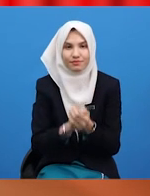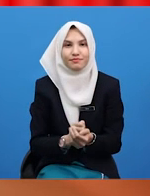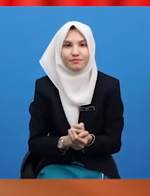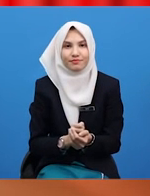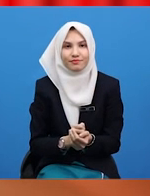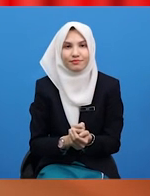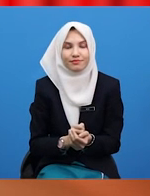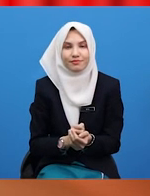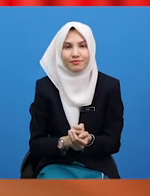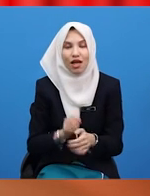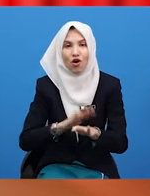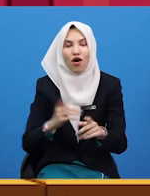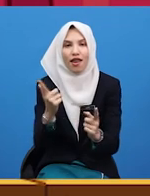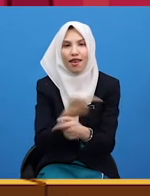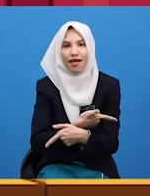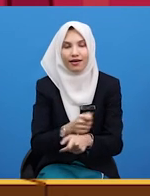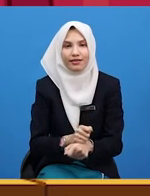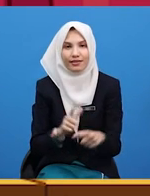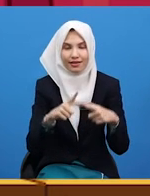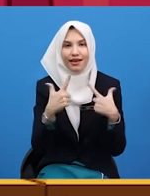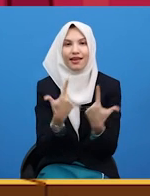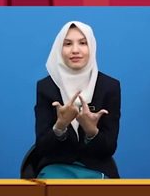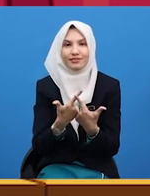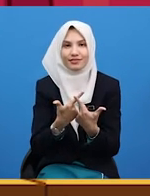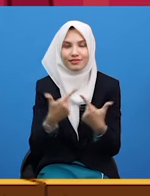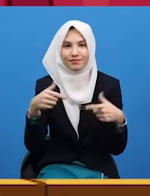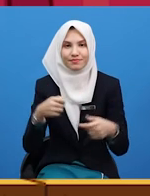you may join my online classroom. Here's the link.